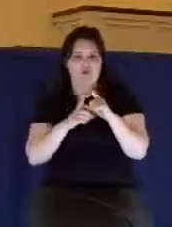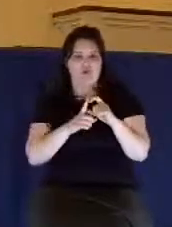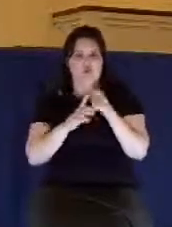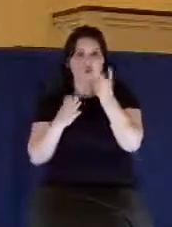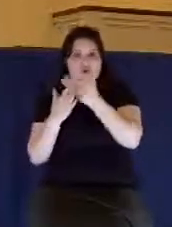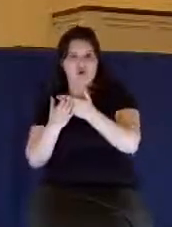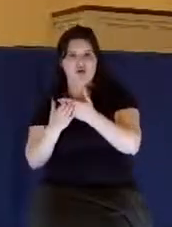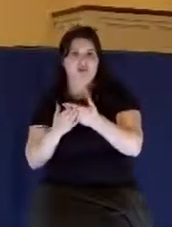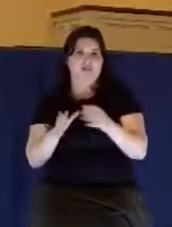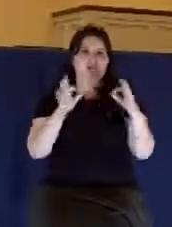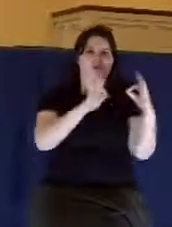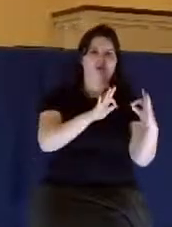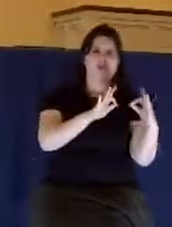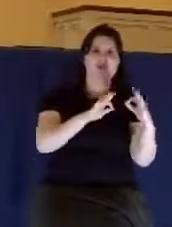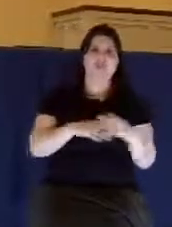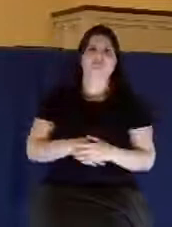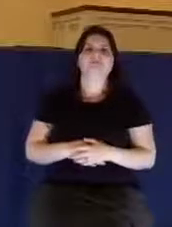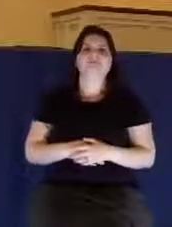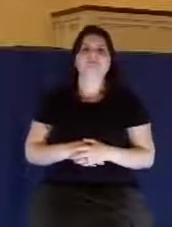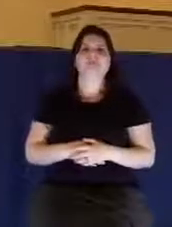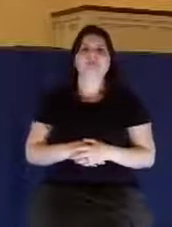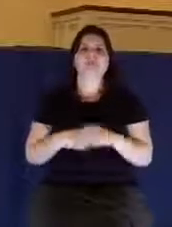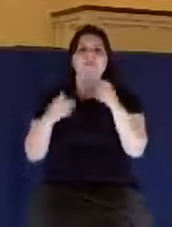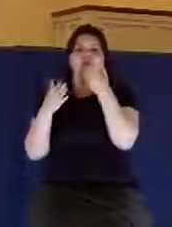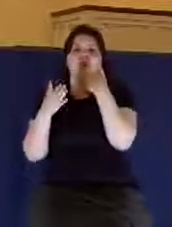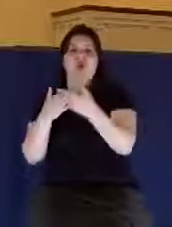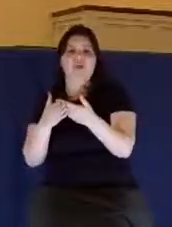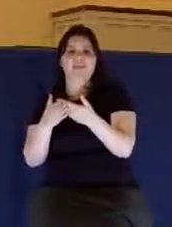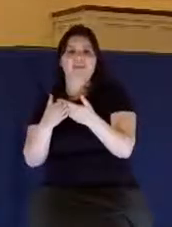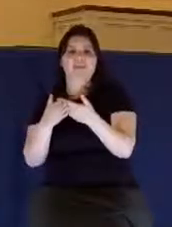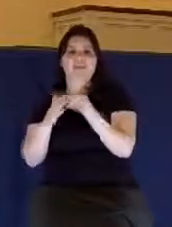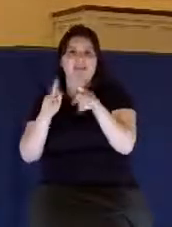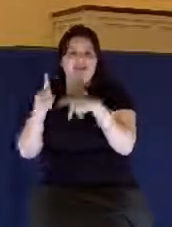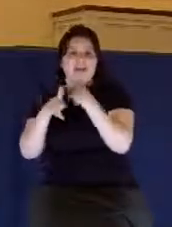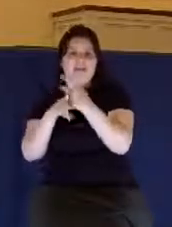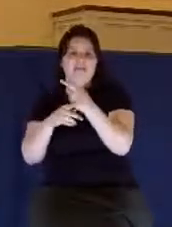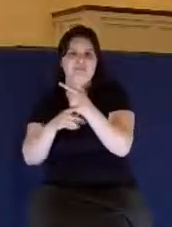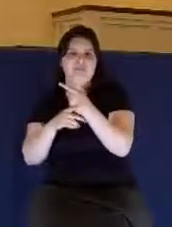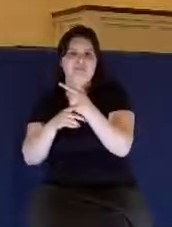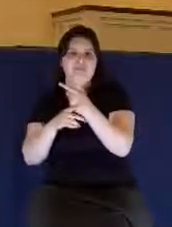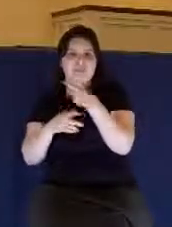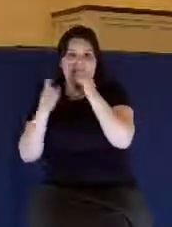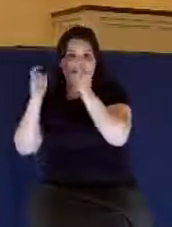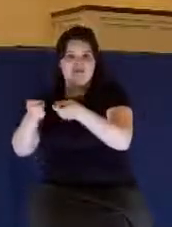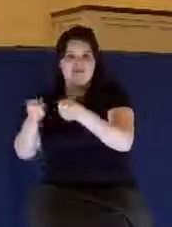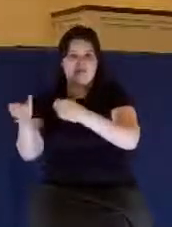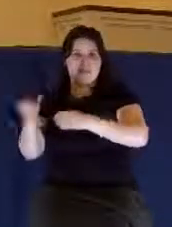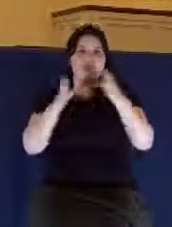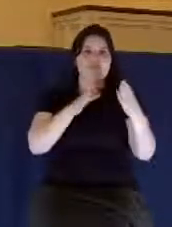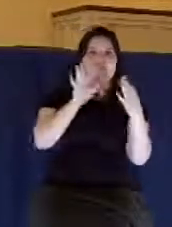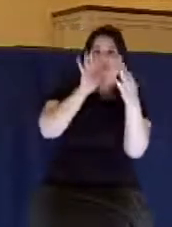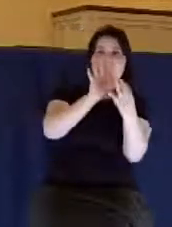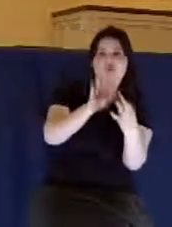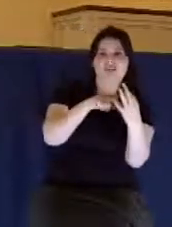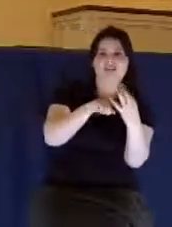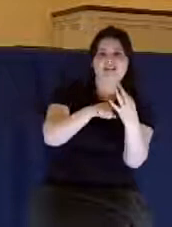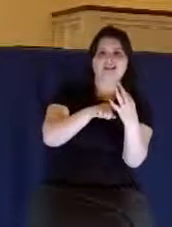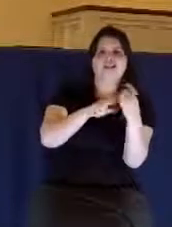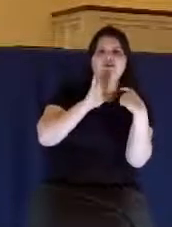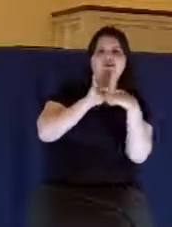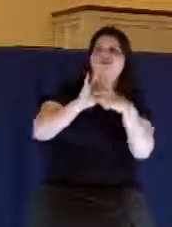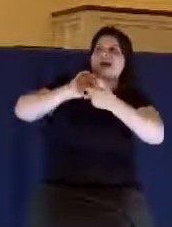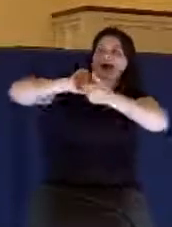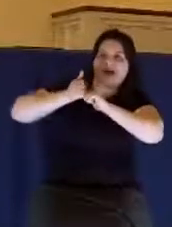the actual gift. The other refers to the way in which God gives it. God gives us good gifts, but in the way he gives it is also